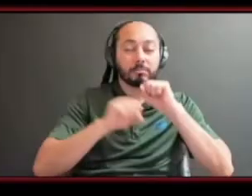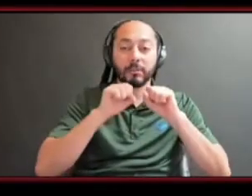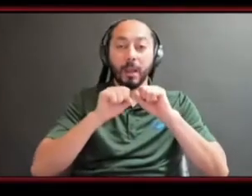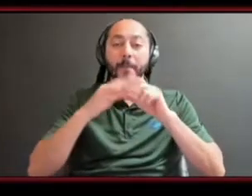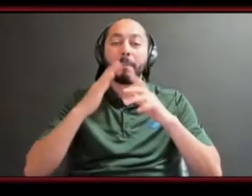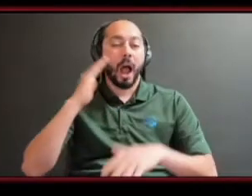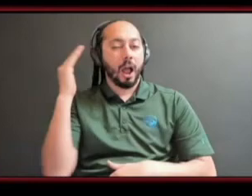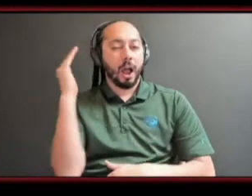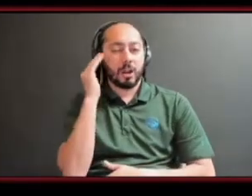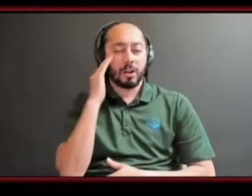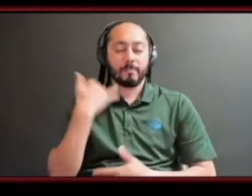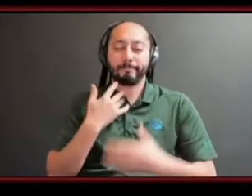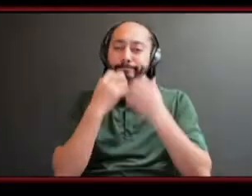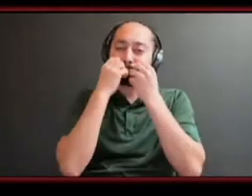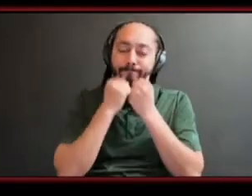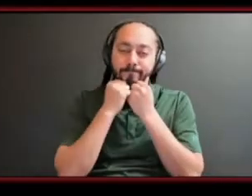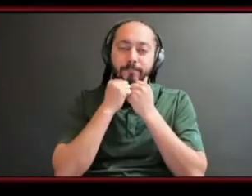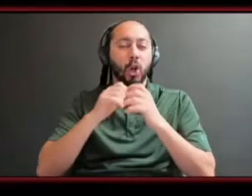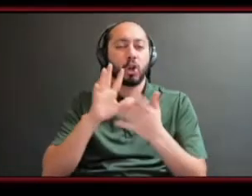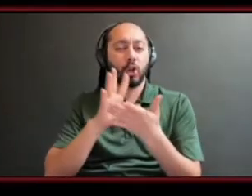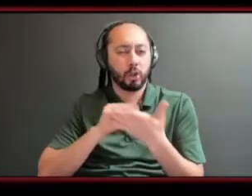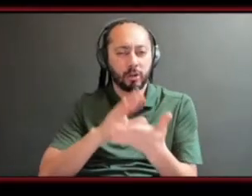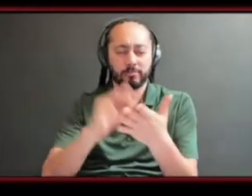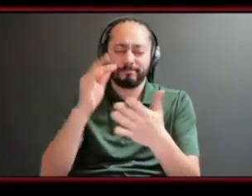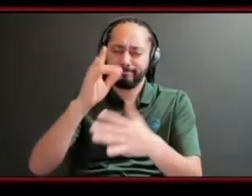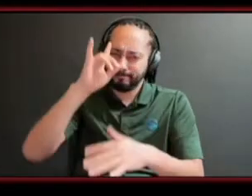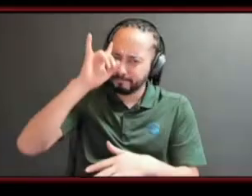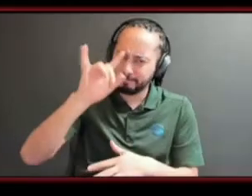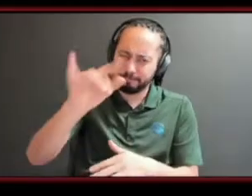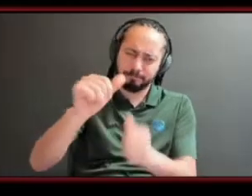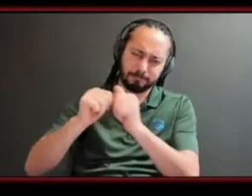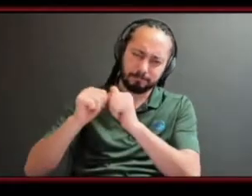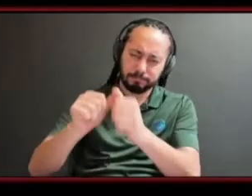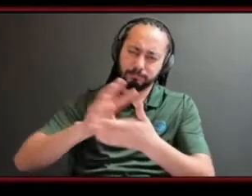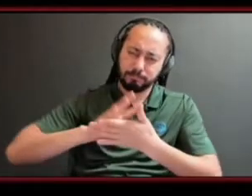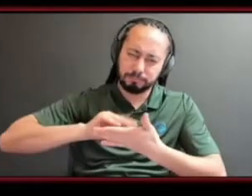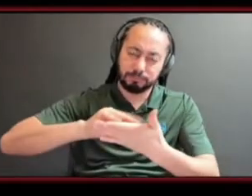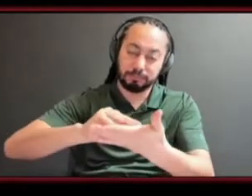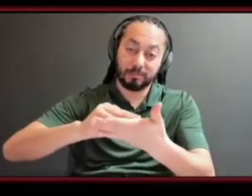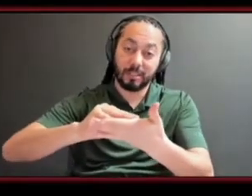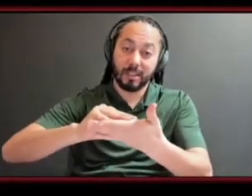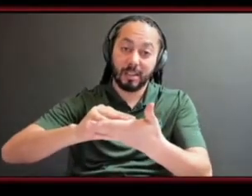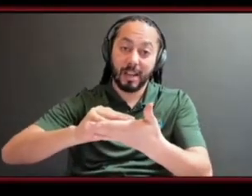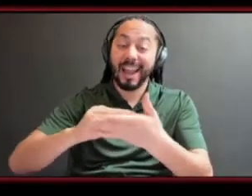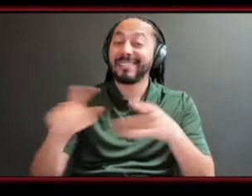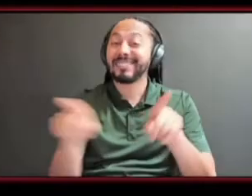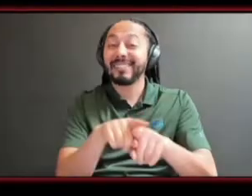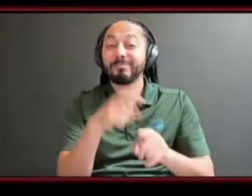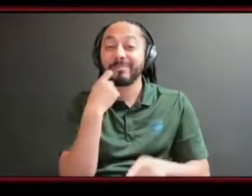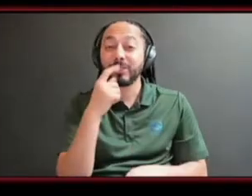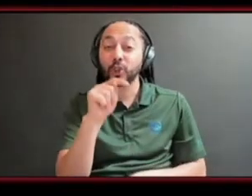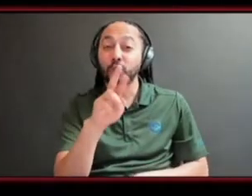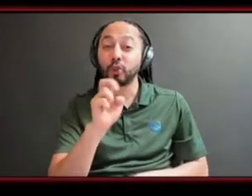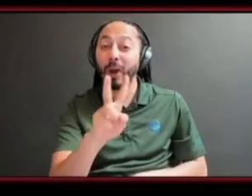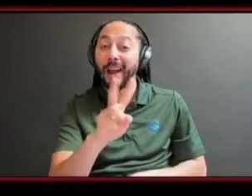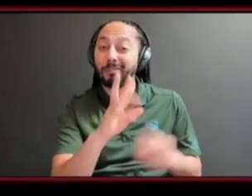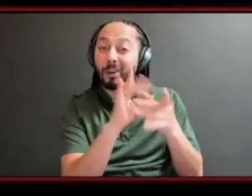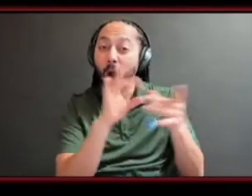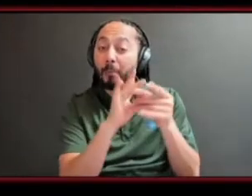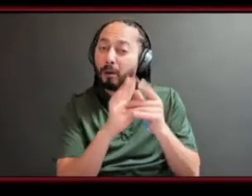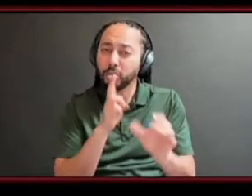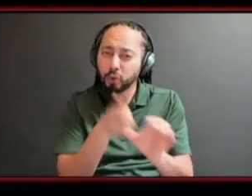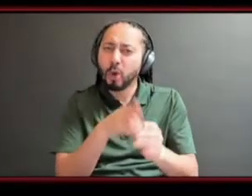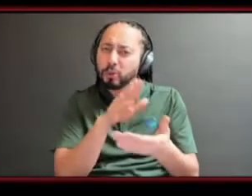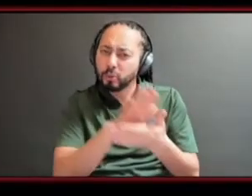think trev talked to and a few others about i love everything my education has led me to i've worked really hard to get here